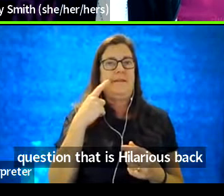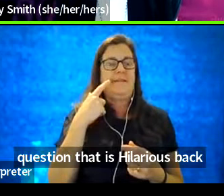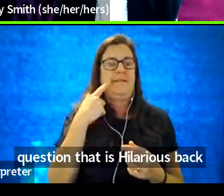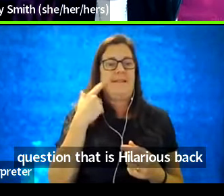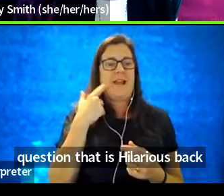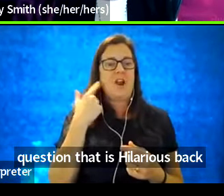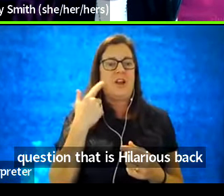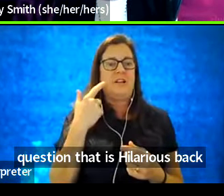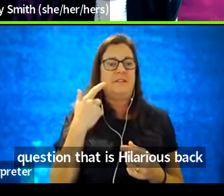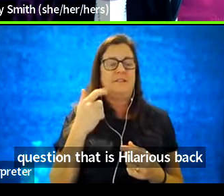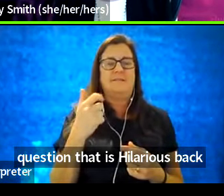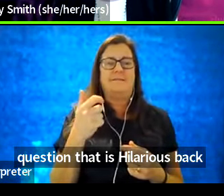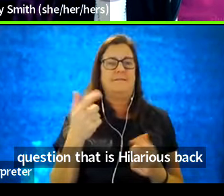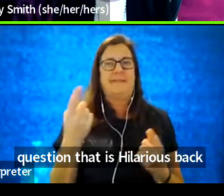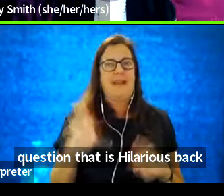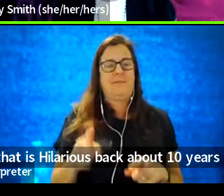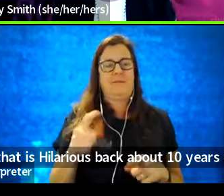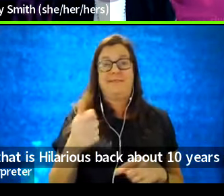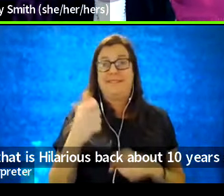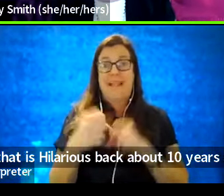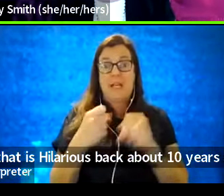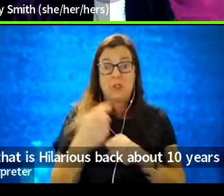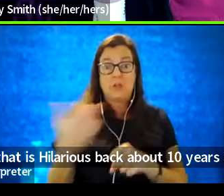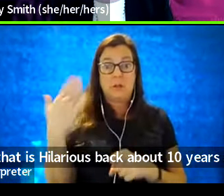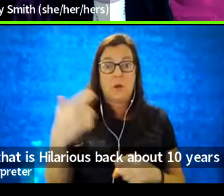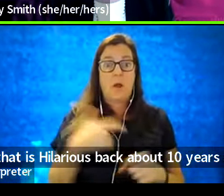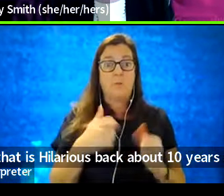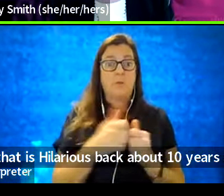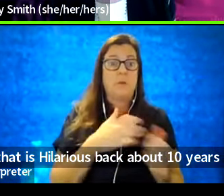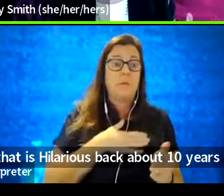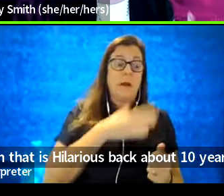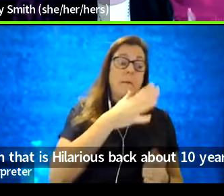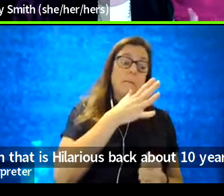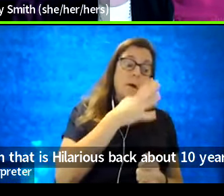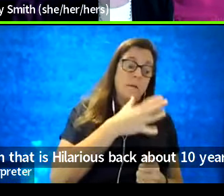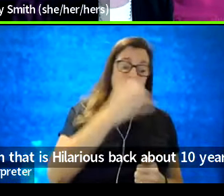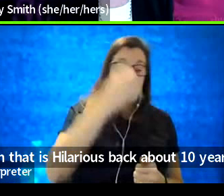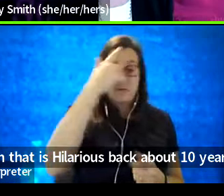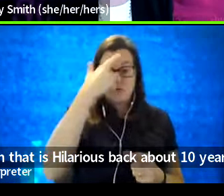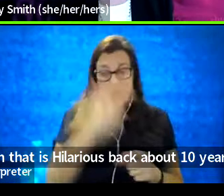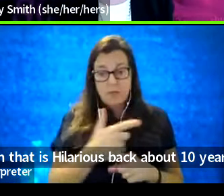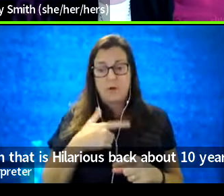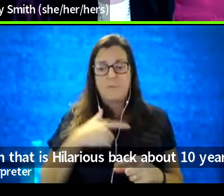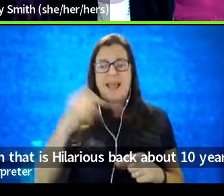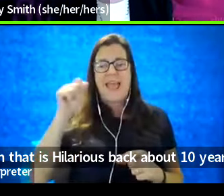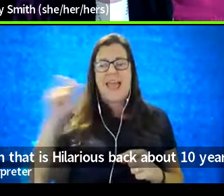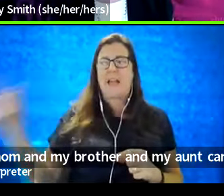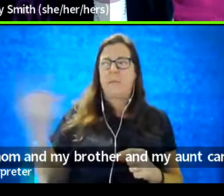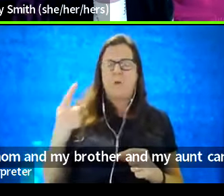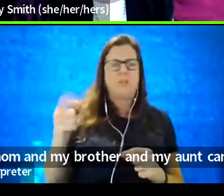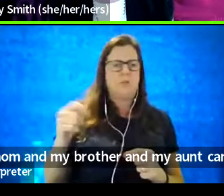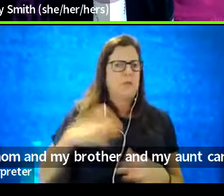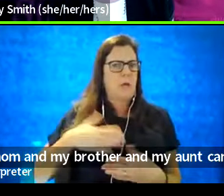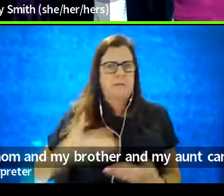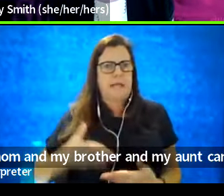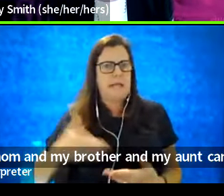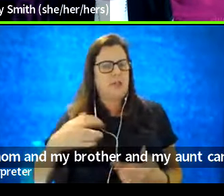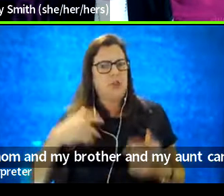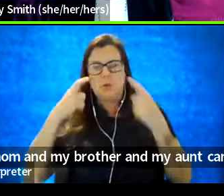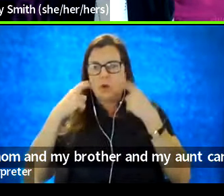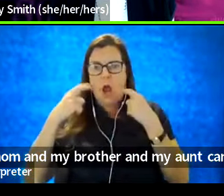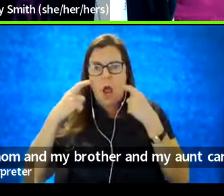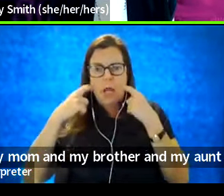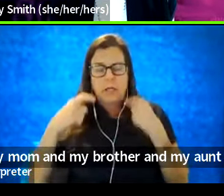about 10 years ago, I was with my mom and my brother and my aunt came over and she was very upset and she was crying